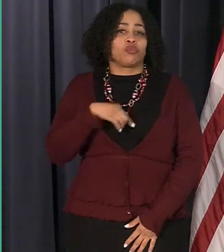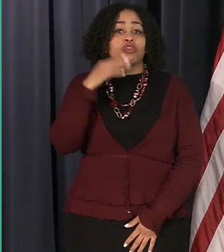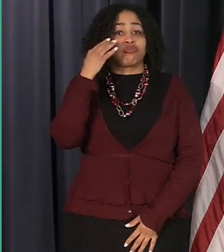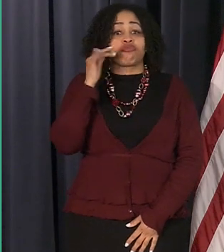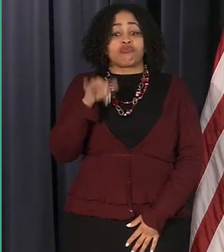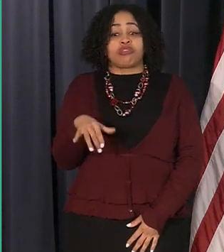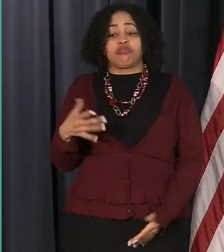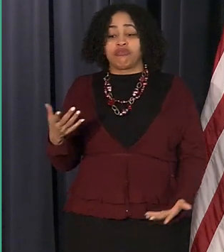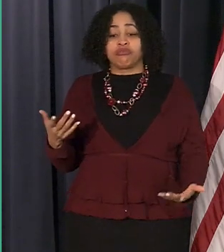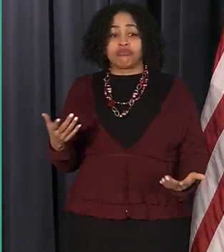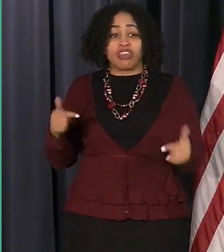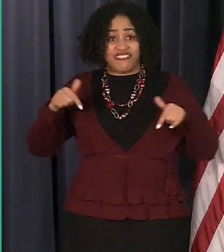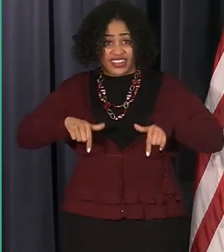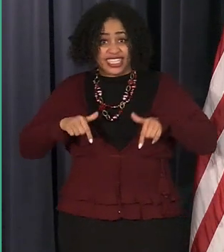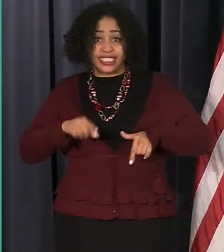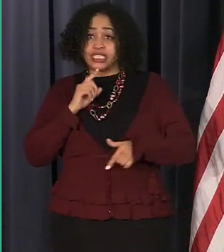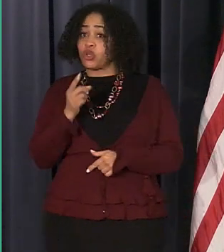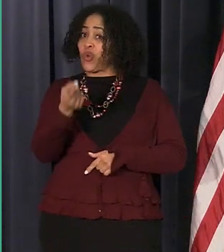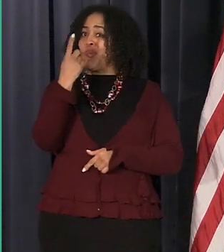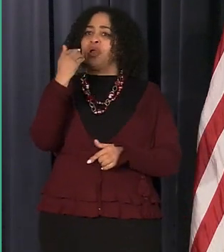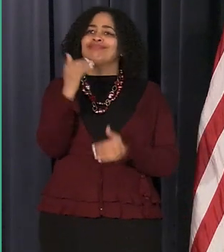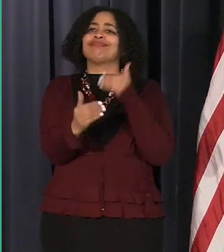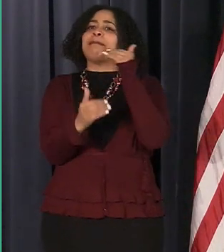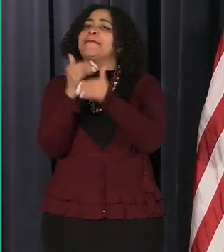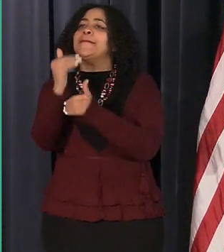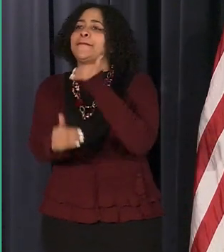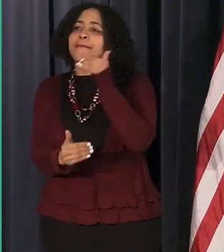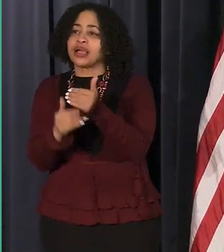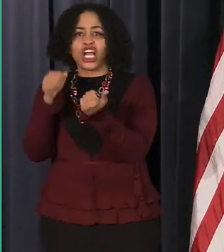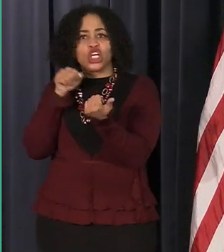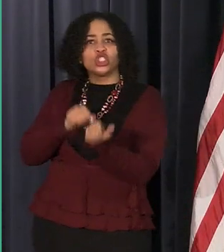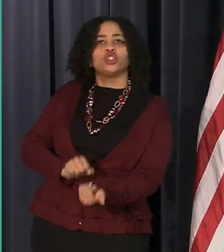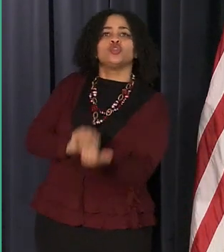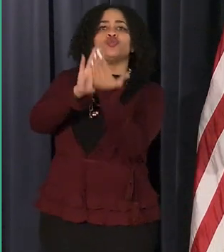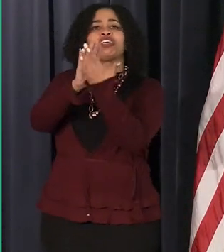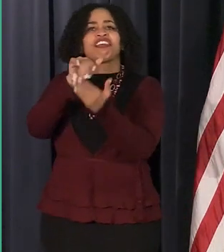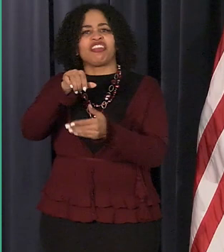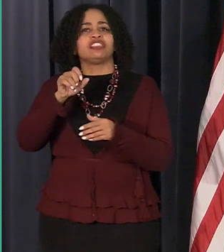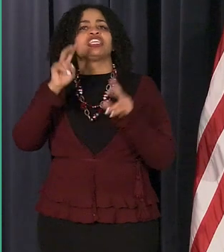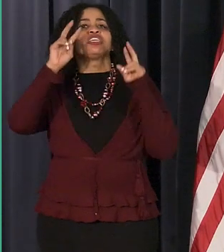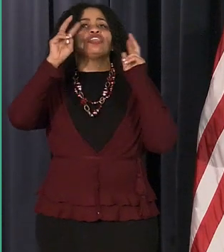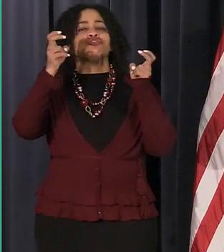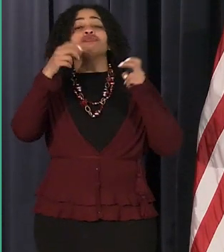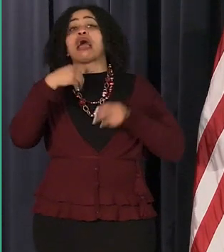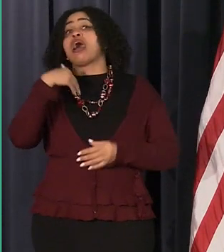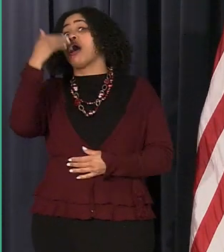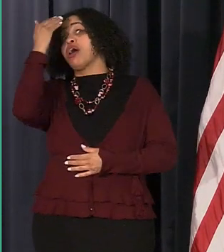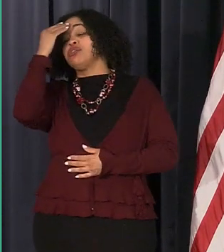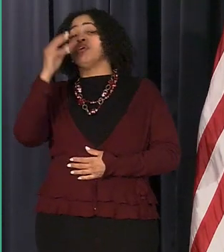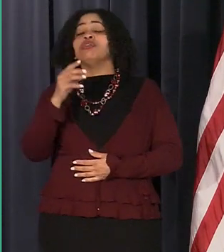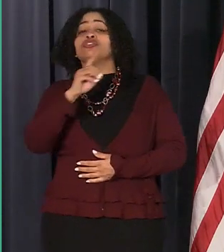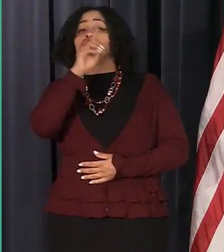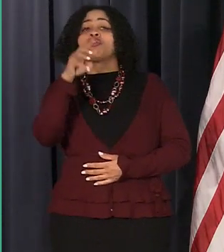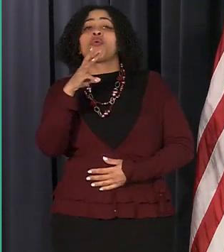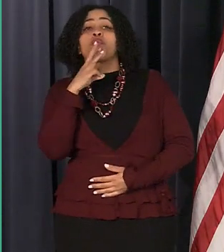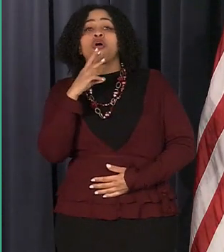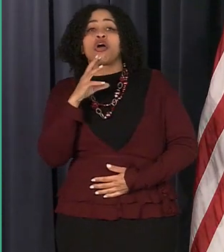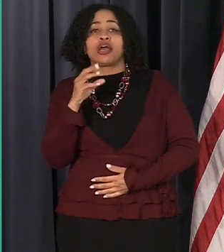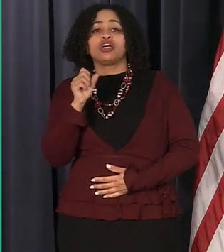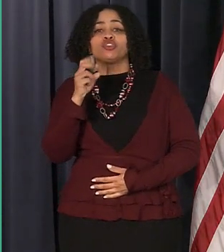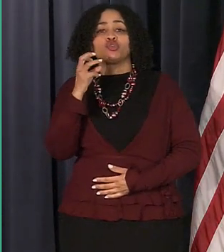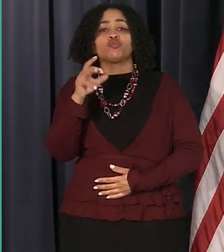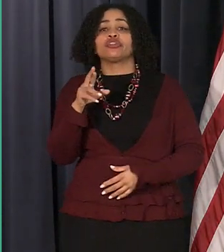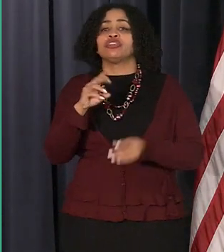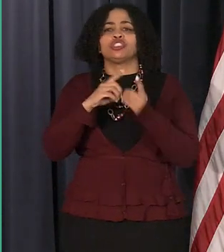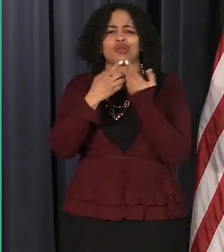that this this is one step in addressing this issue i know that the detroit water and sewage department is